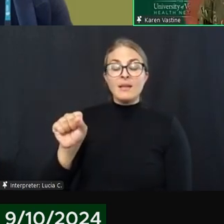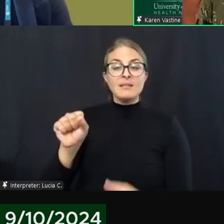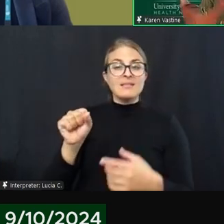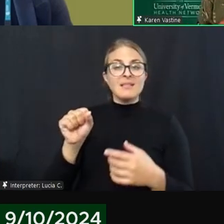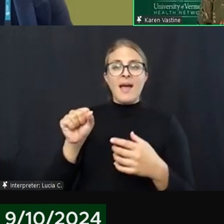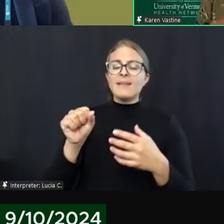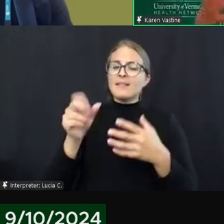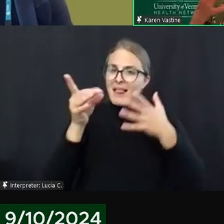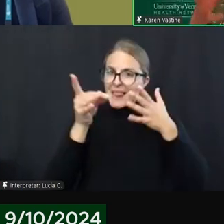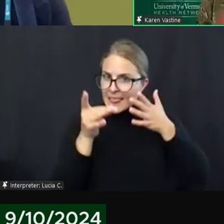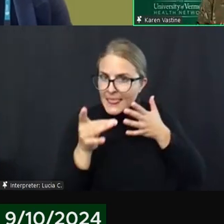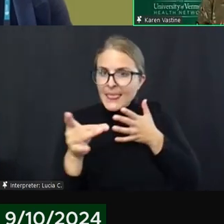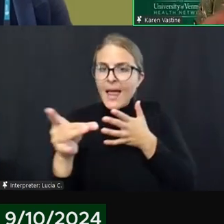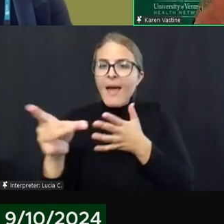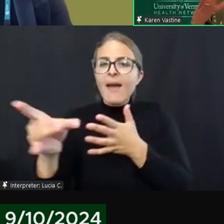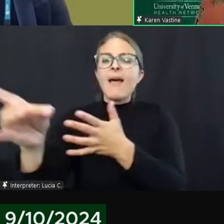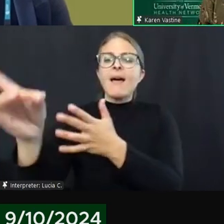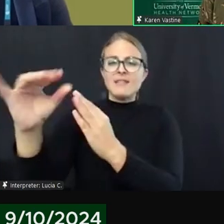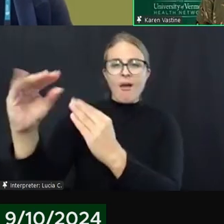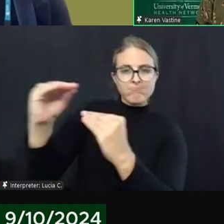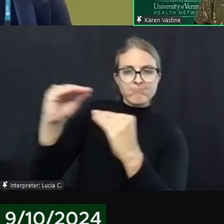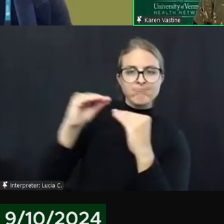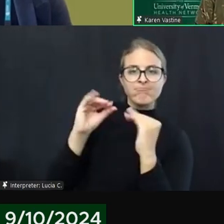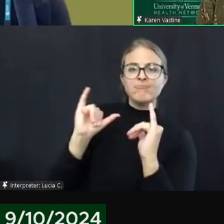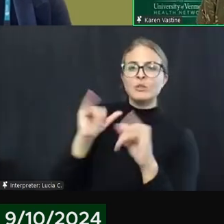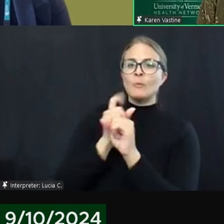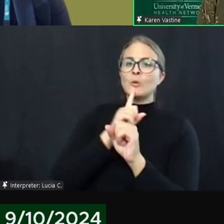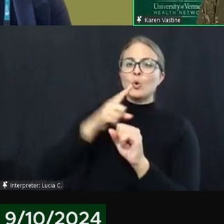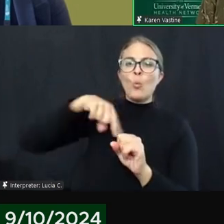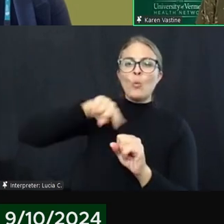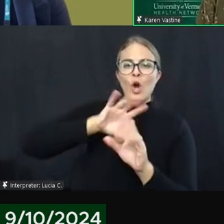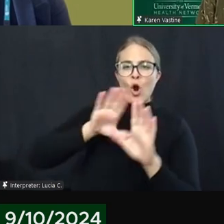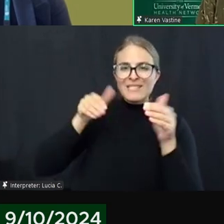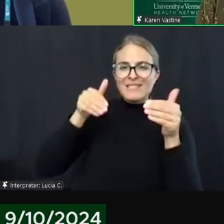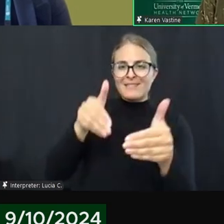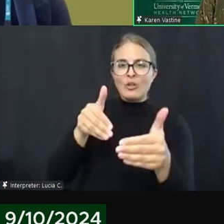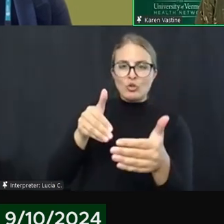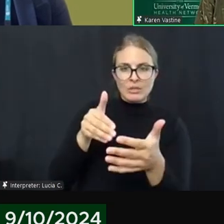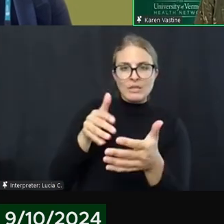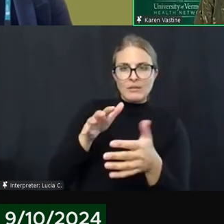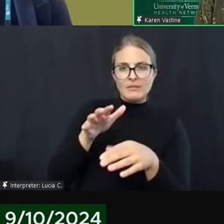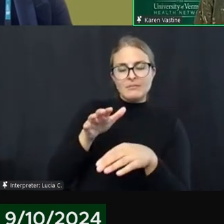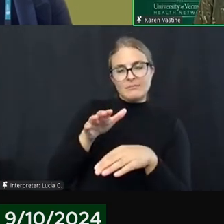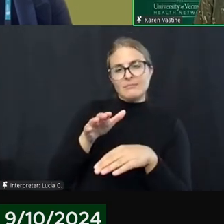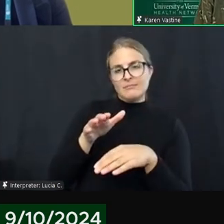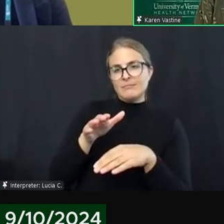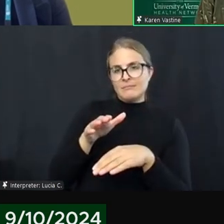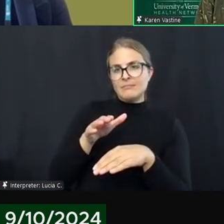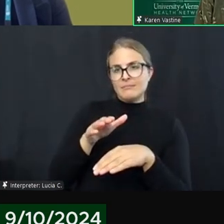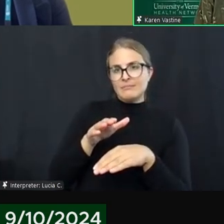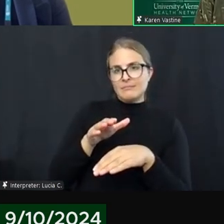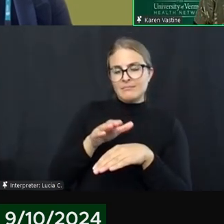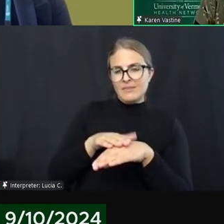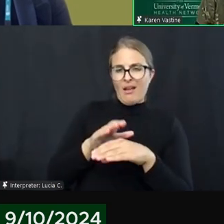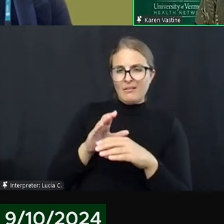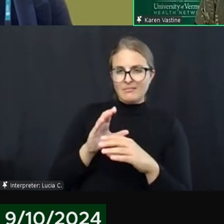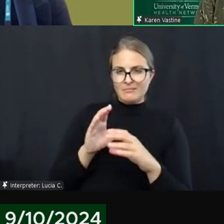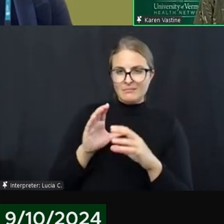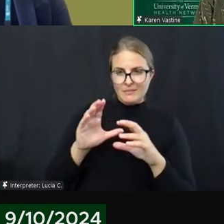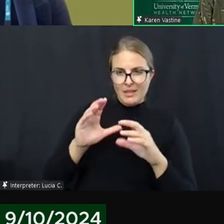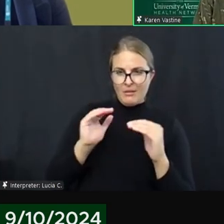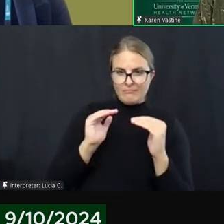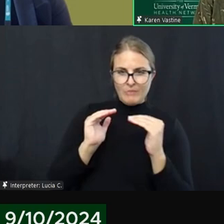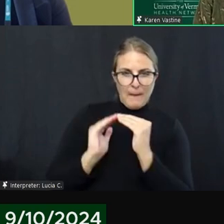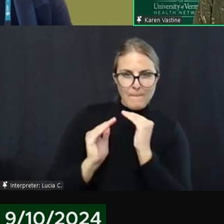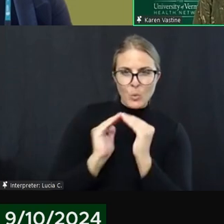process of ensuring that we are centering the experiences of community members who will be availing themselves of this, of this mental health urgent care. So thank you,